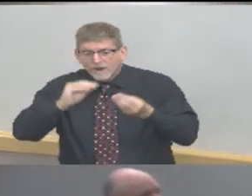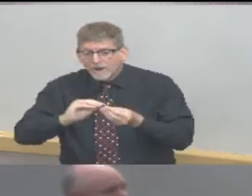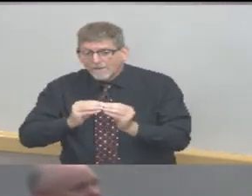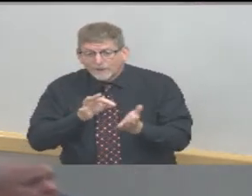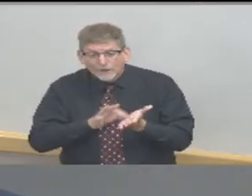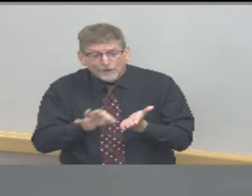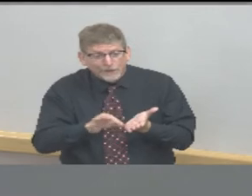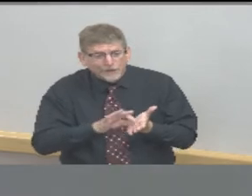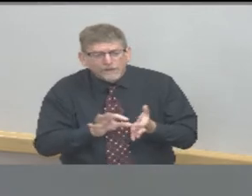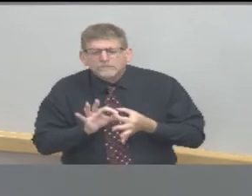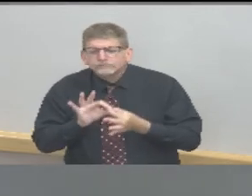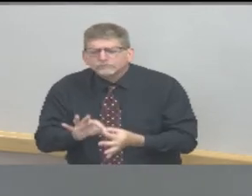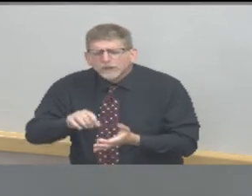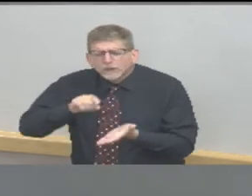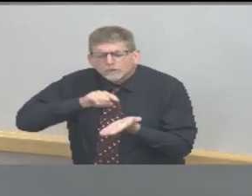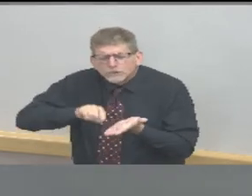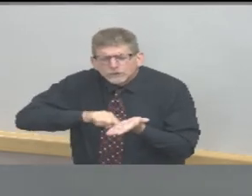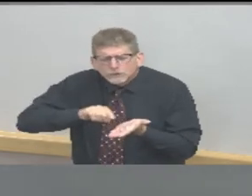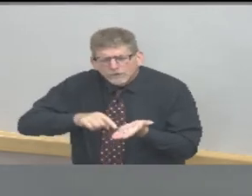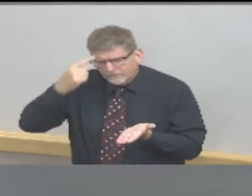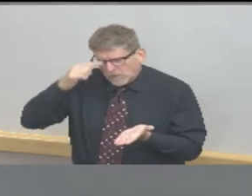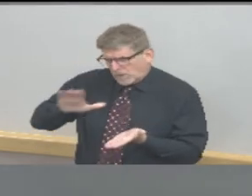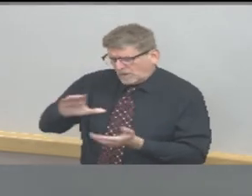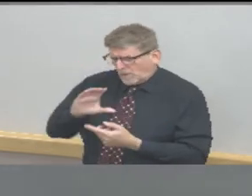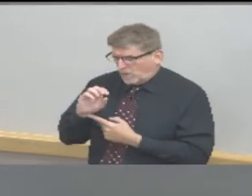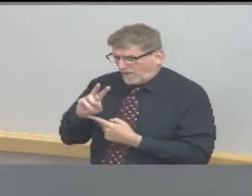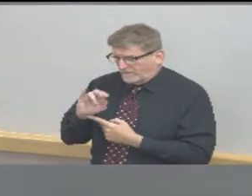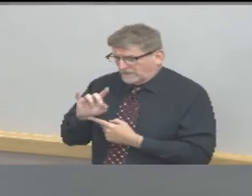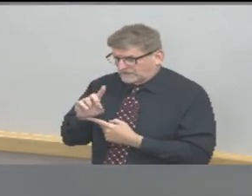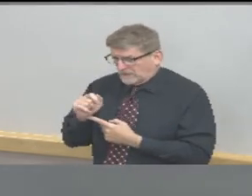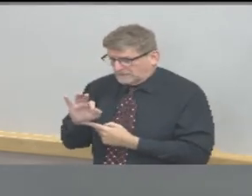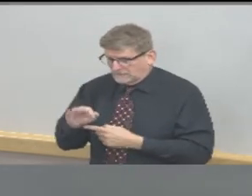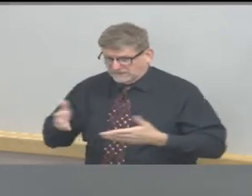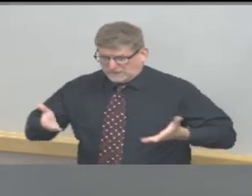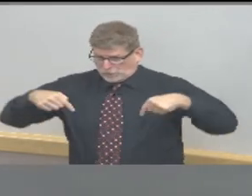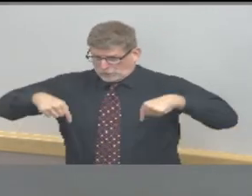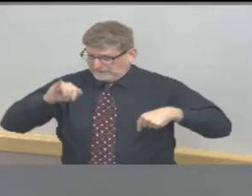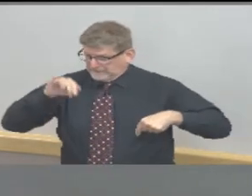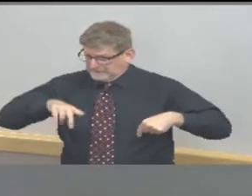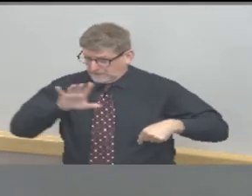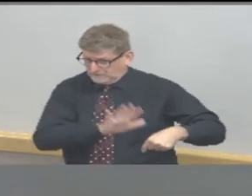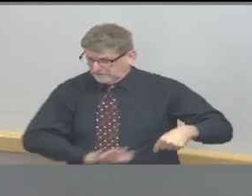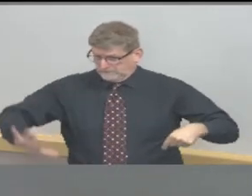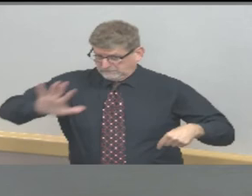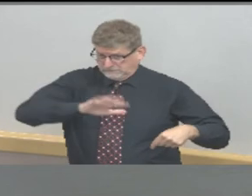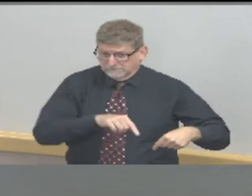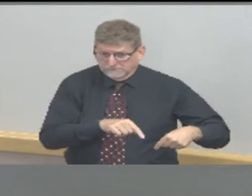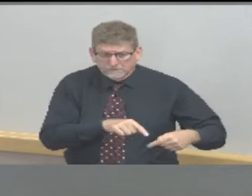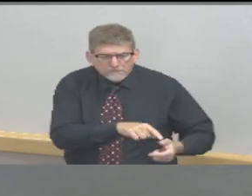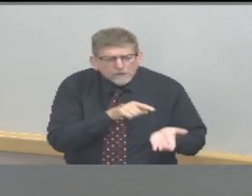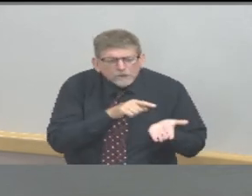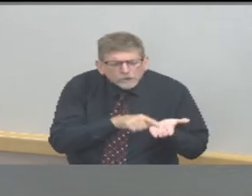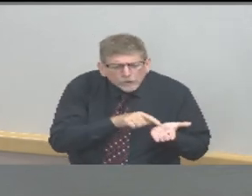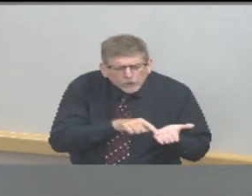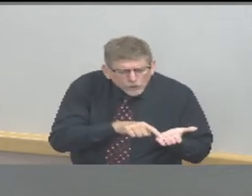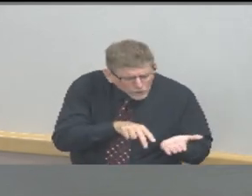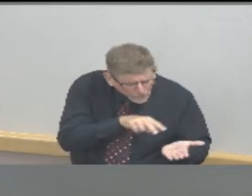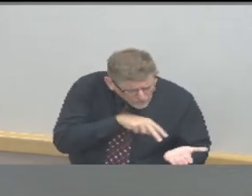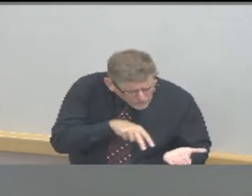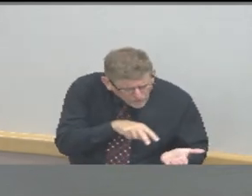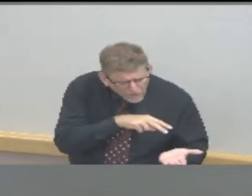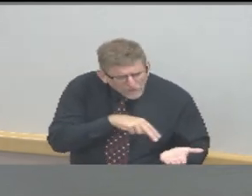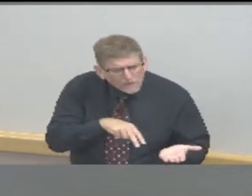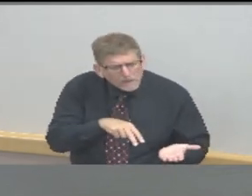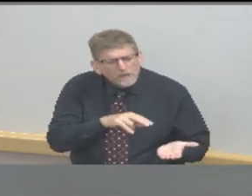research study that was done here in the state of Indiana for this research study the IU School of Public Health